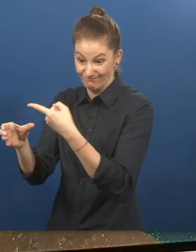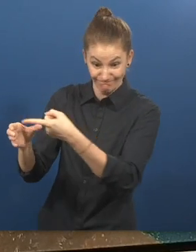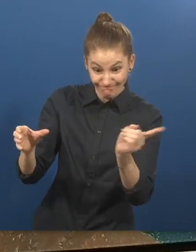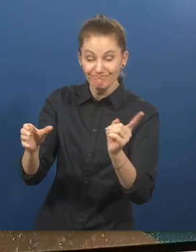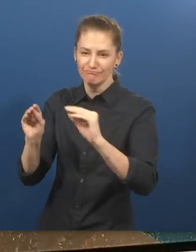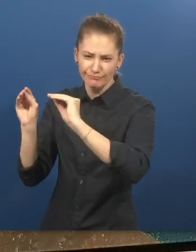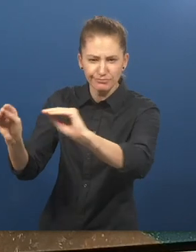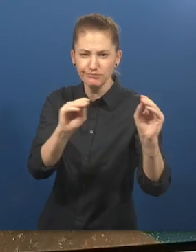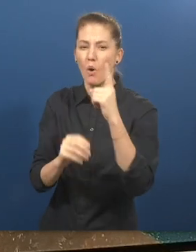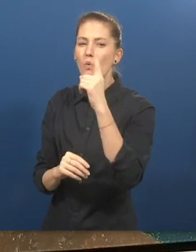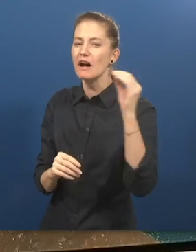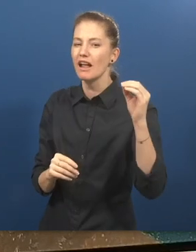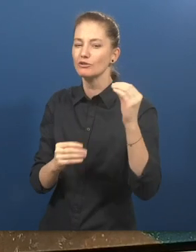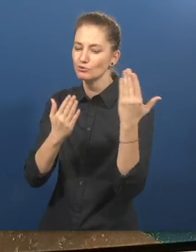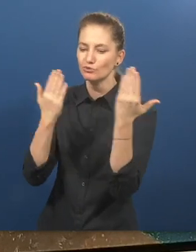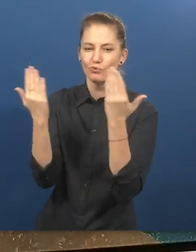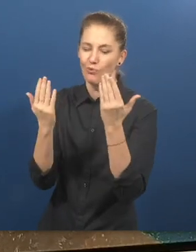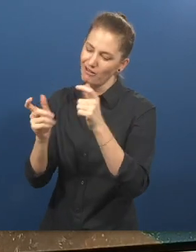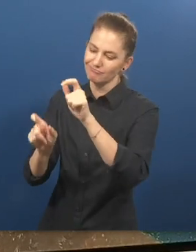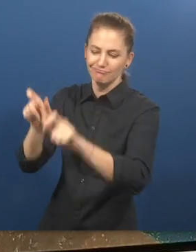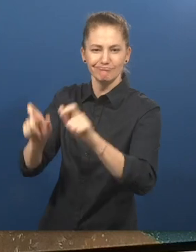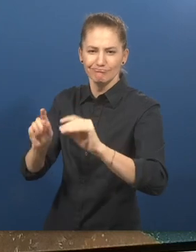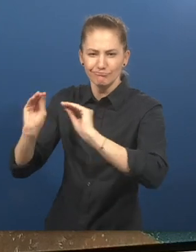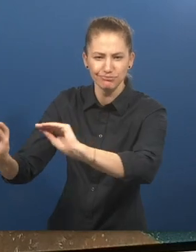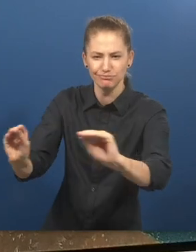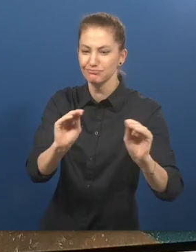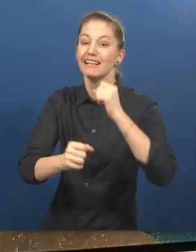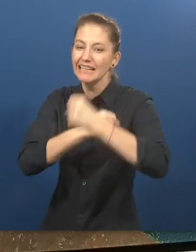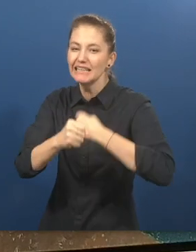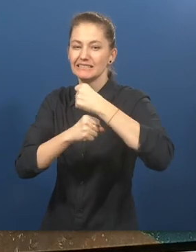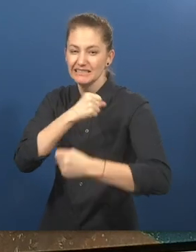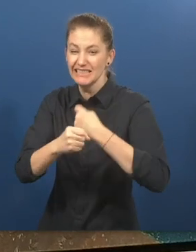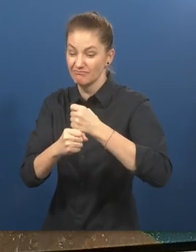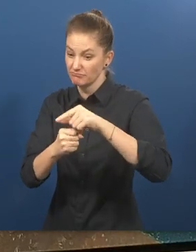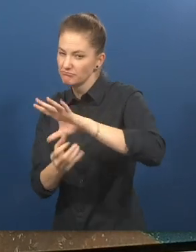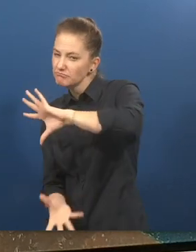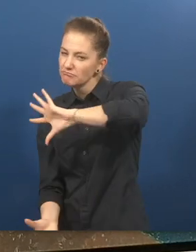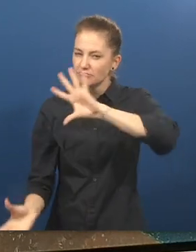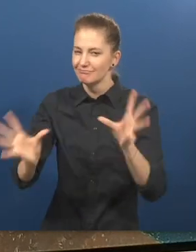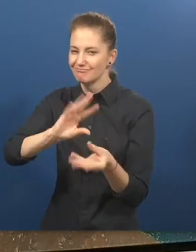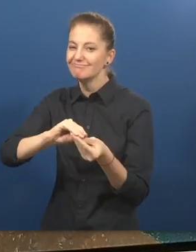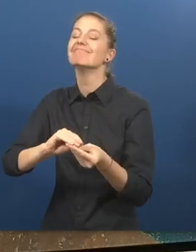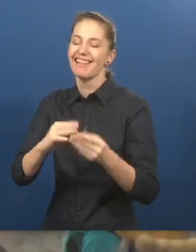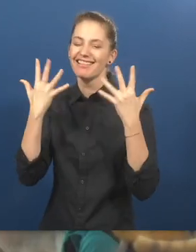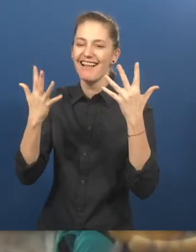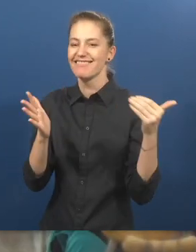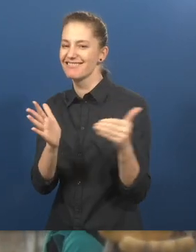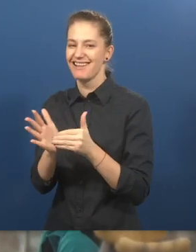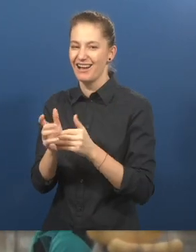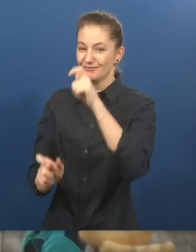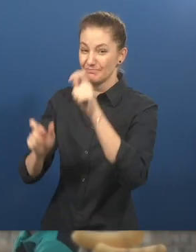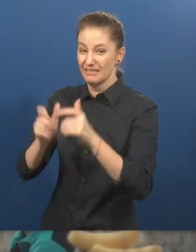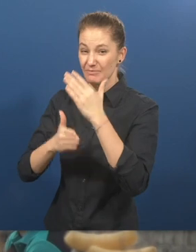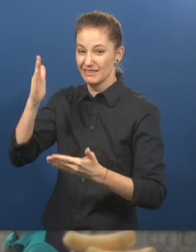year respectively and collectively produce 10,000 persons with disability ready for employment and